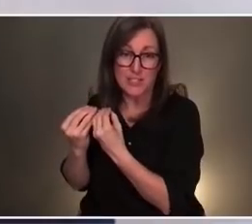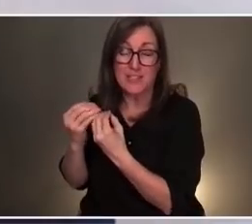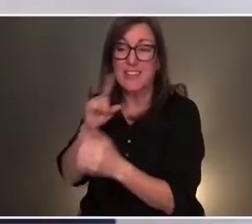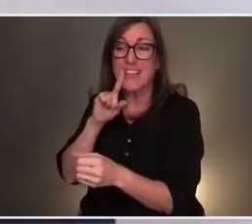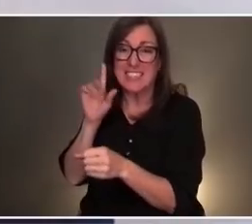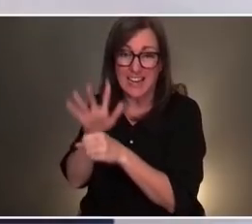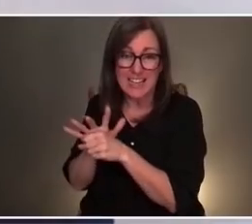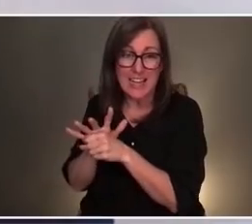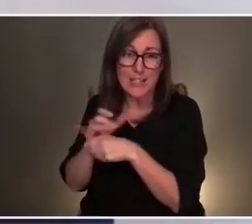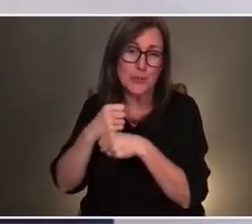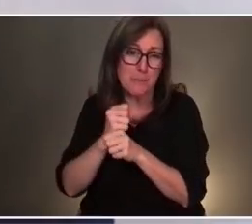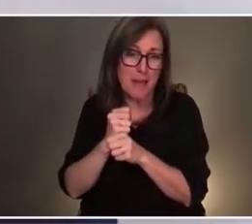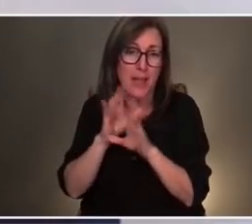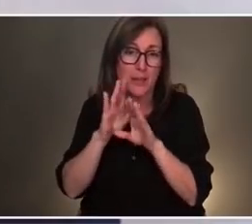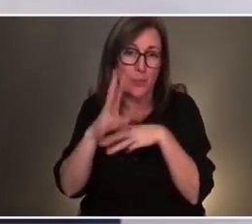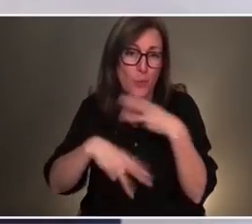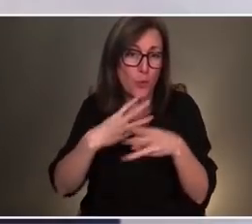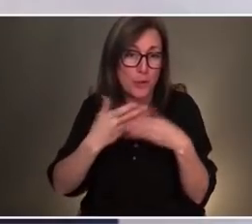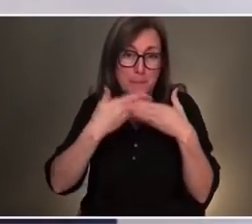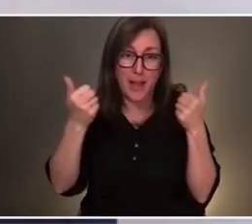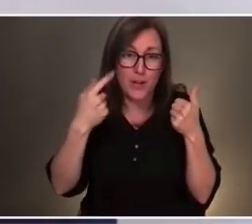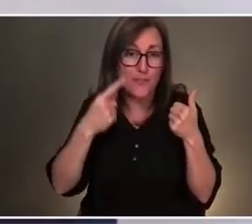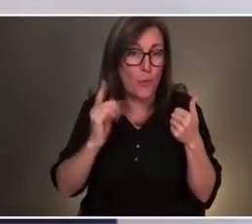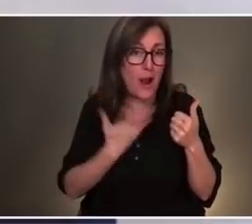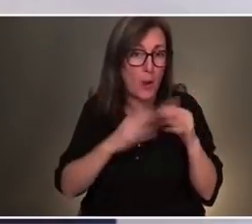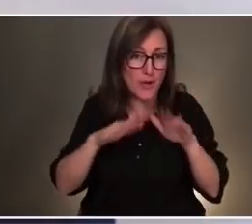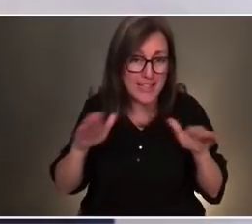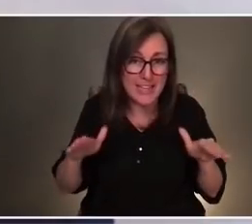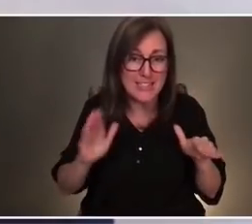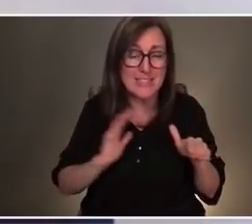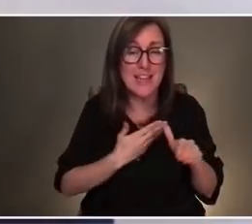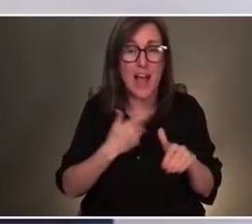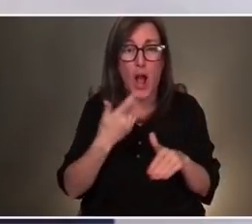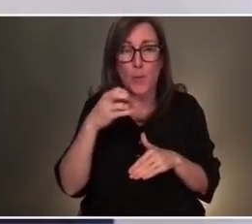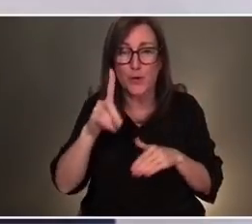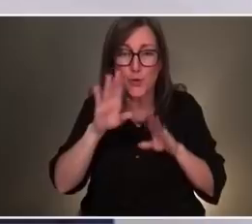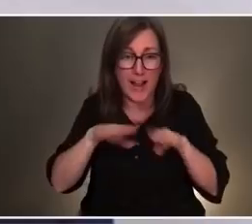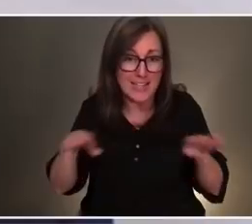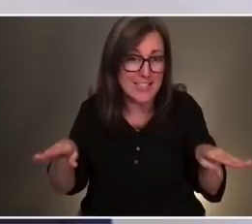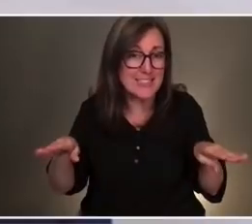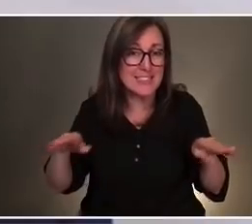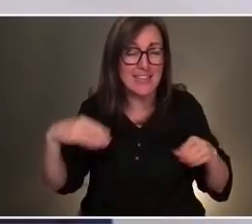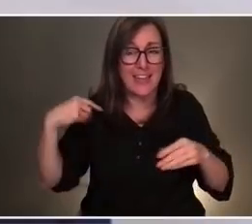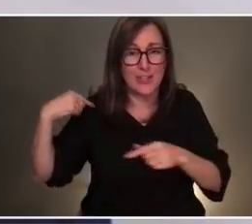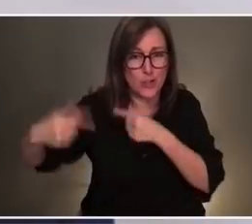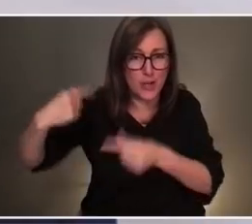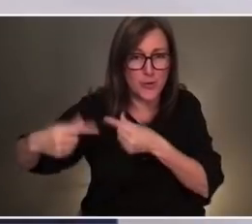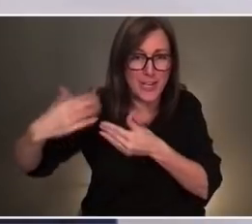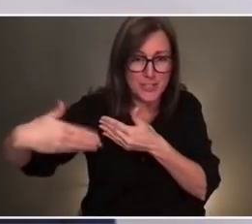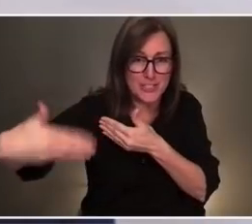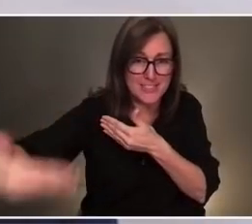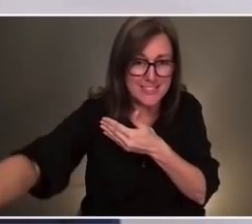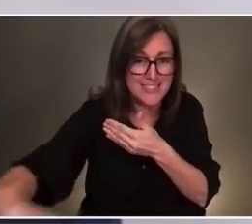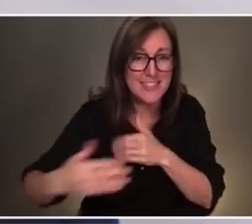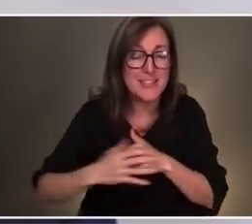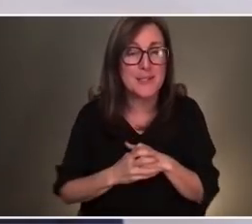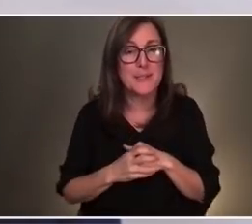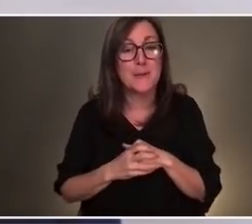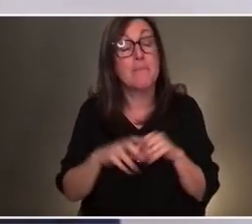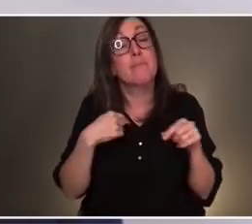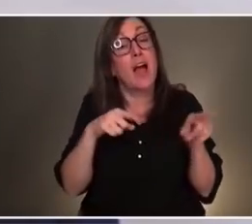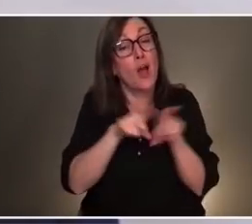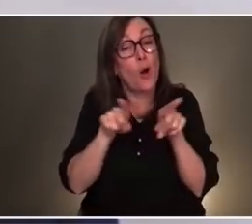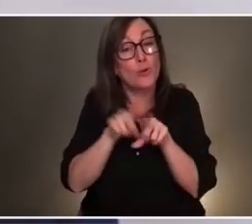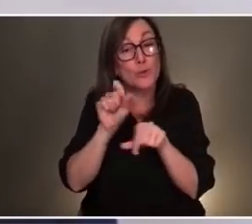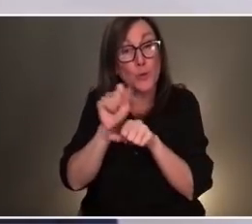a better place for our kids and our grandkids, and if I can do that, that'll be everything I can. So, and I also work at the University